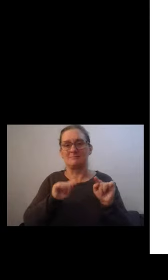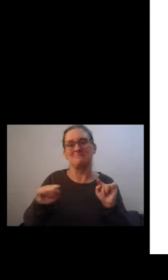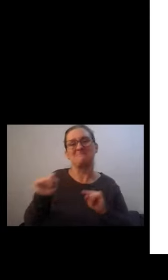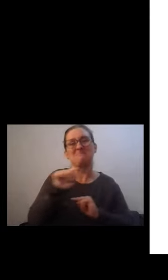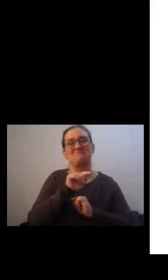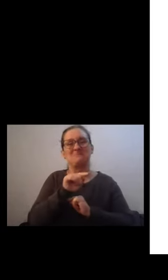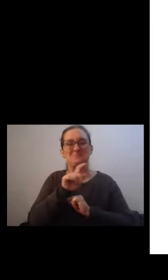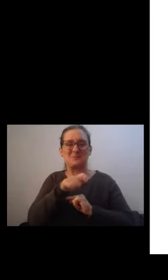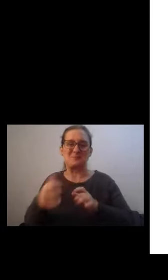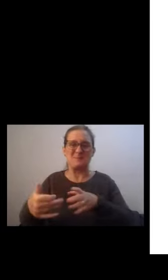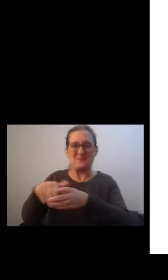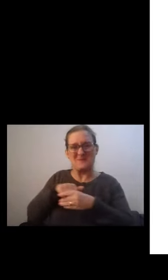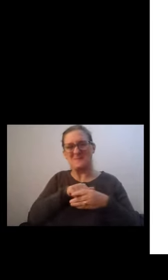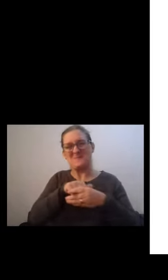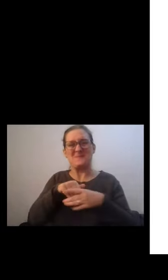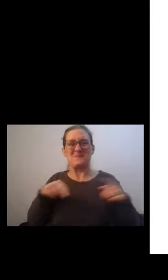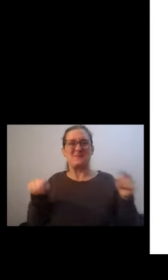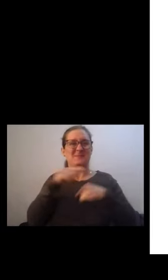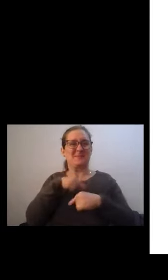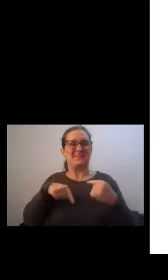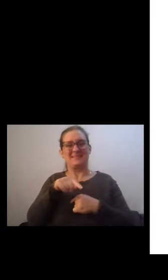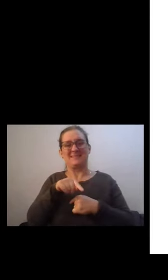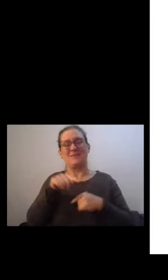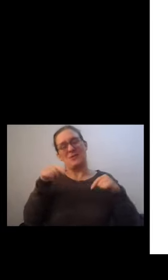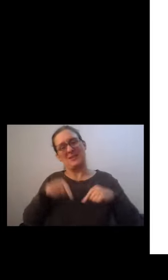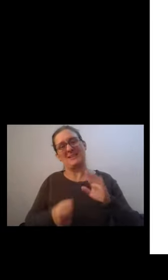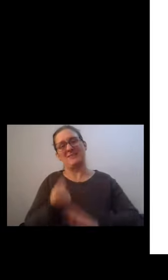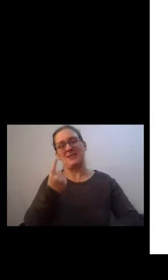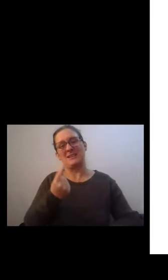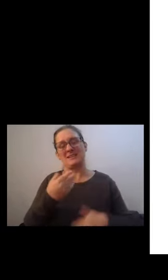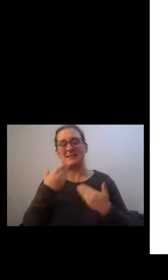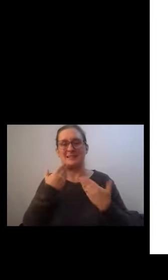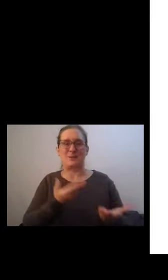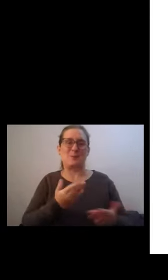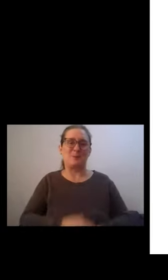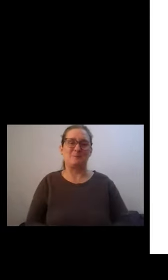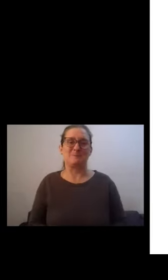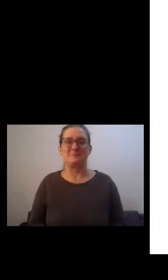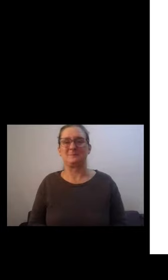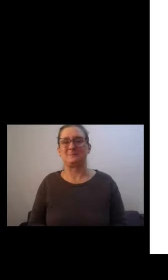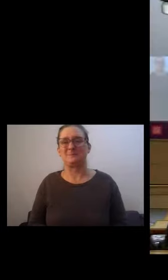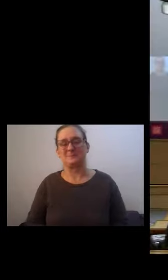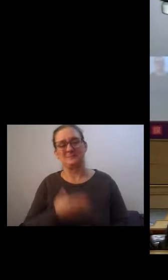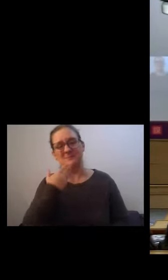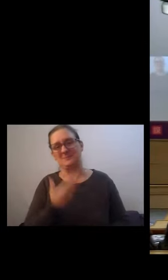event. Thank you. Thank you, James. Thank you, James.